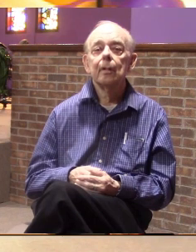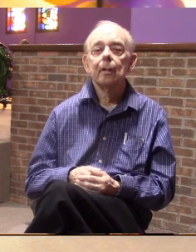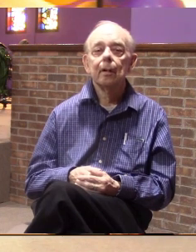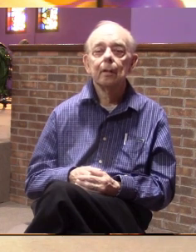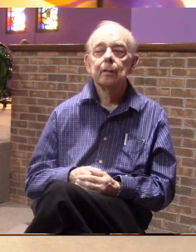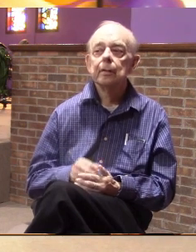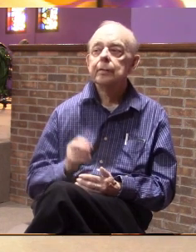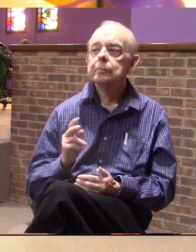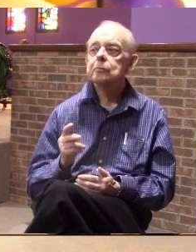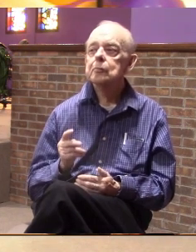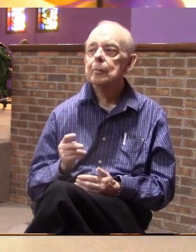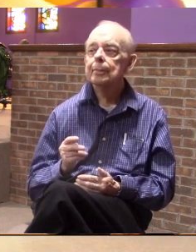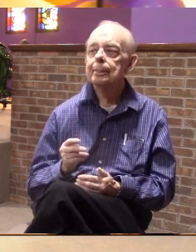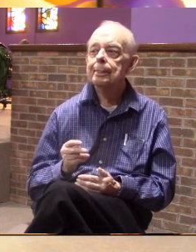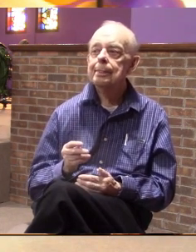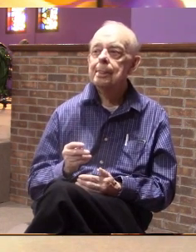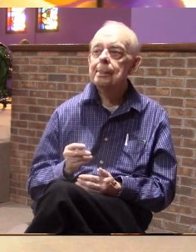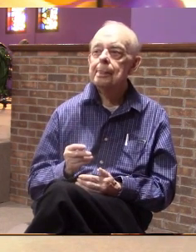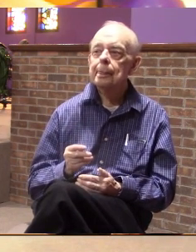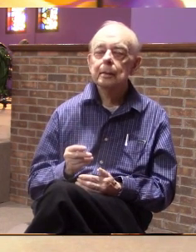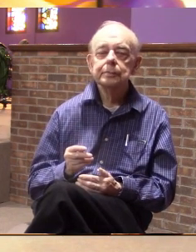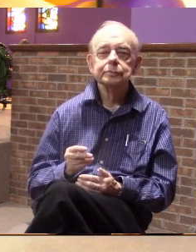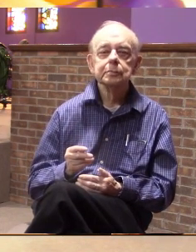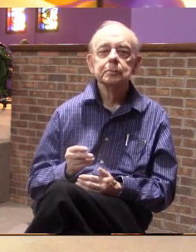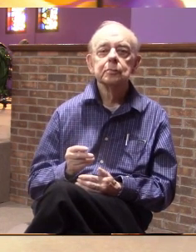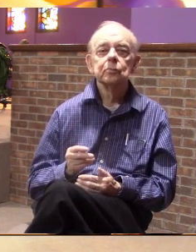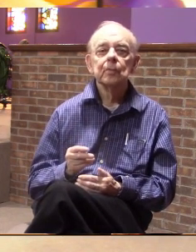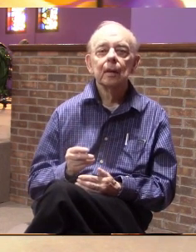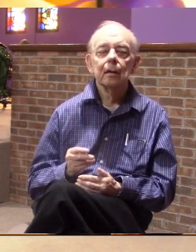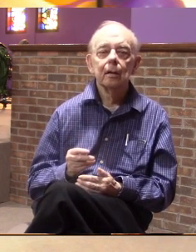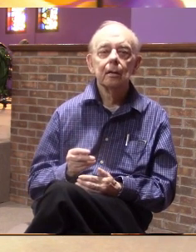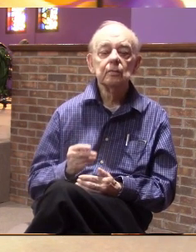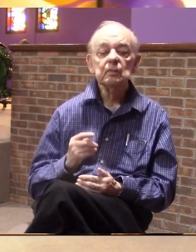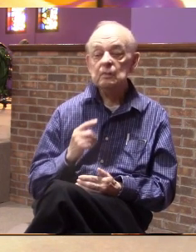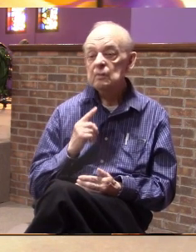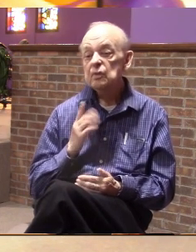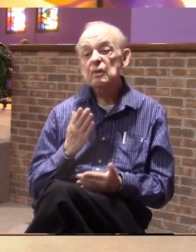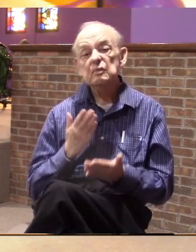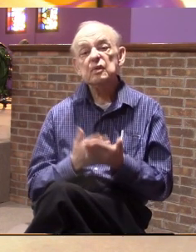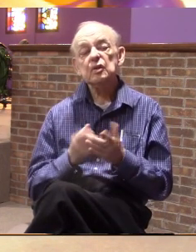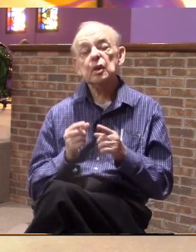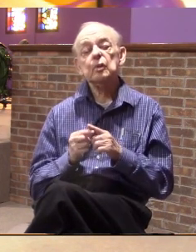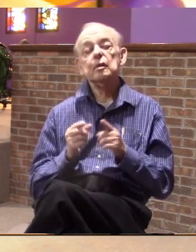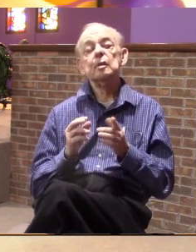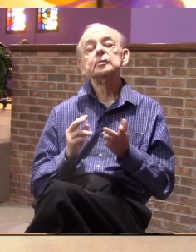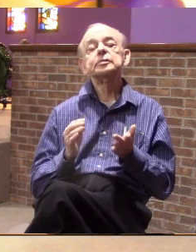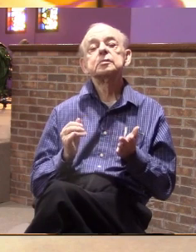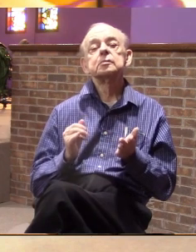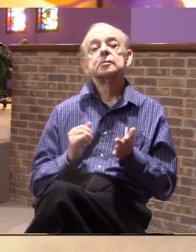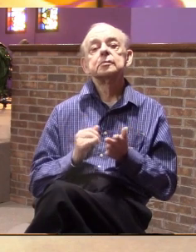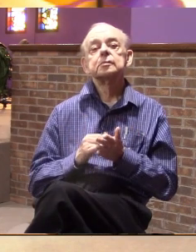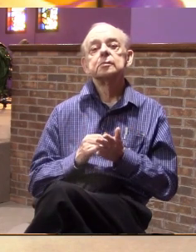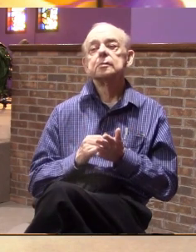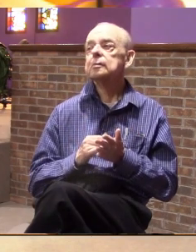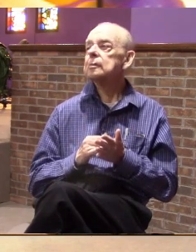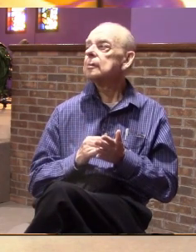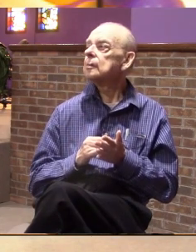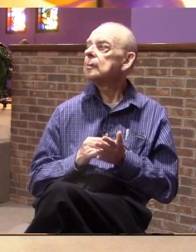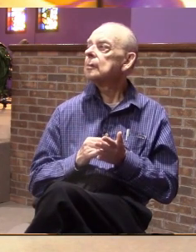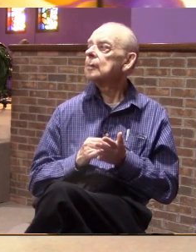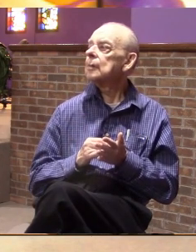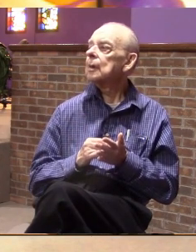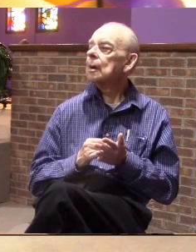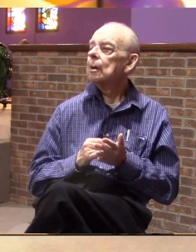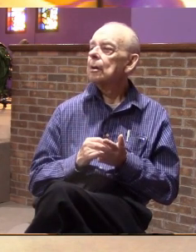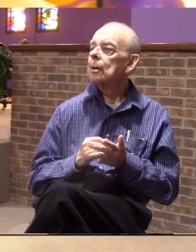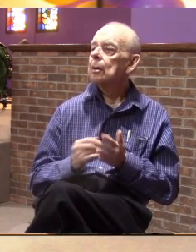okay that's a good word that can you bring can you bring